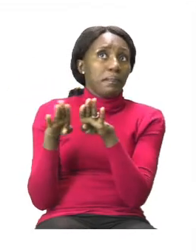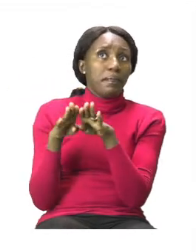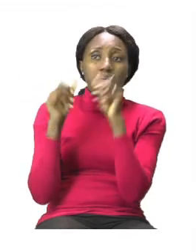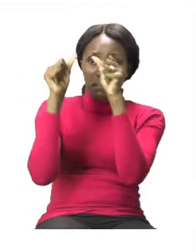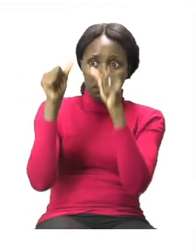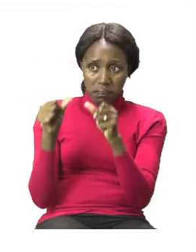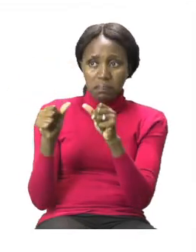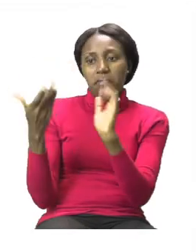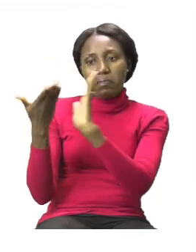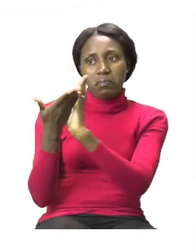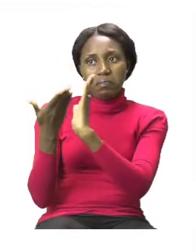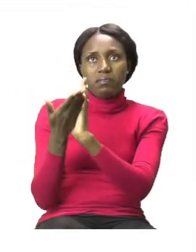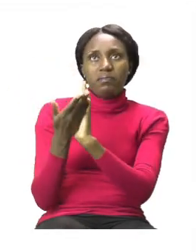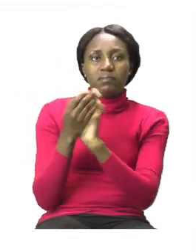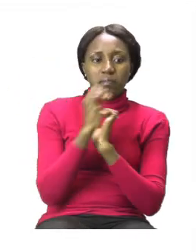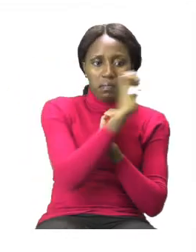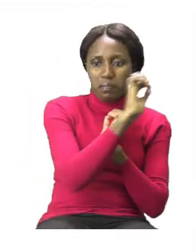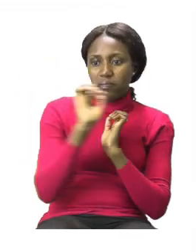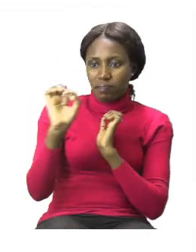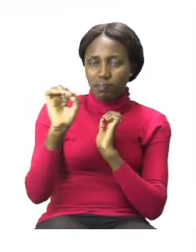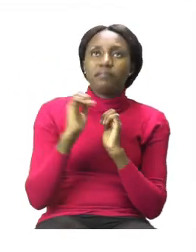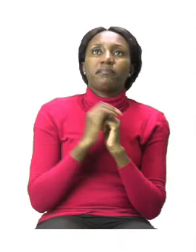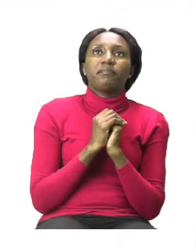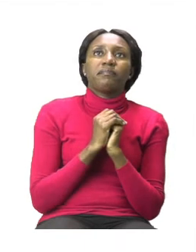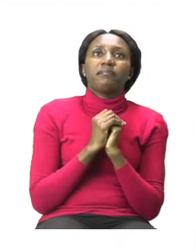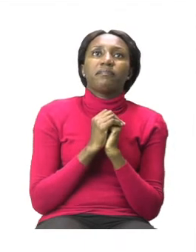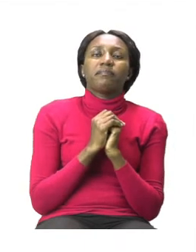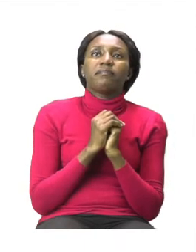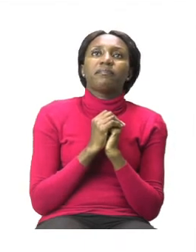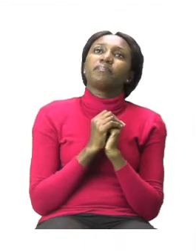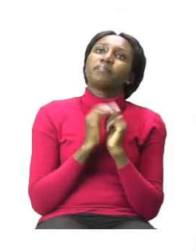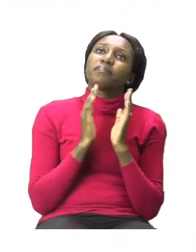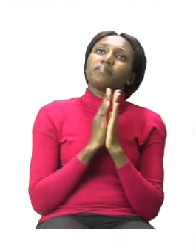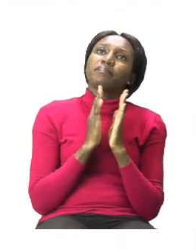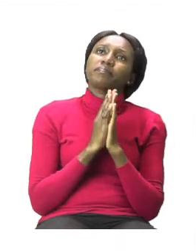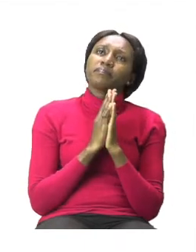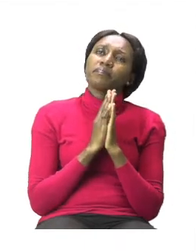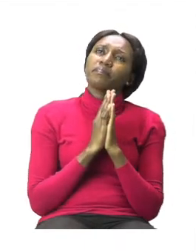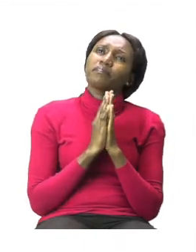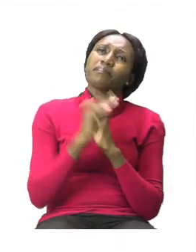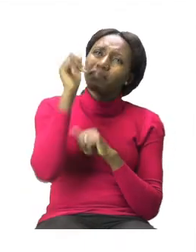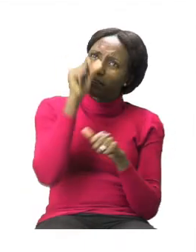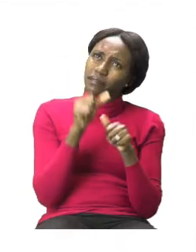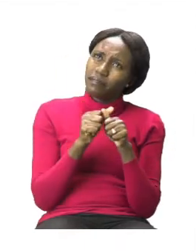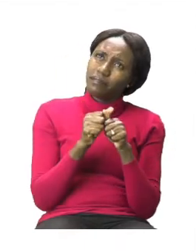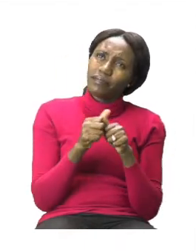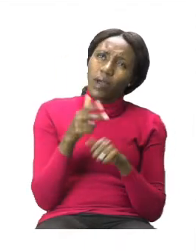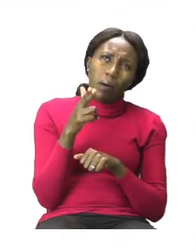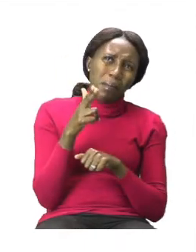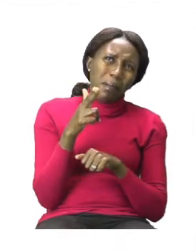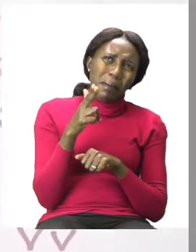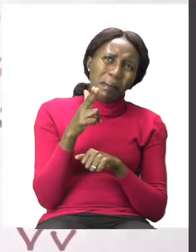it in the box that says school. Now boys and girls we always need to remind each other that a pair of